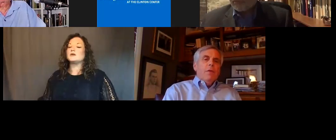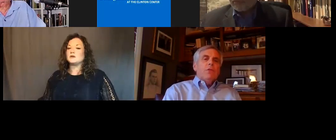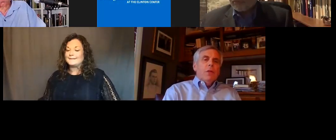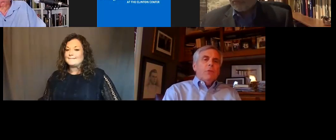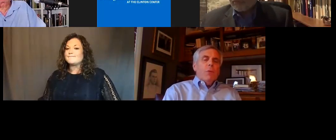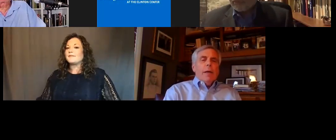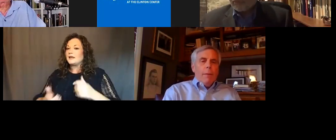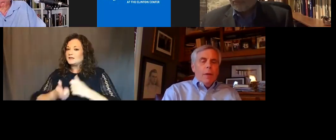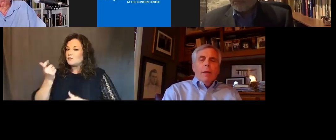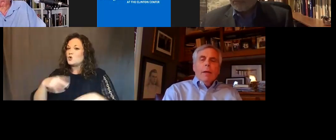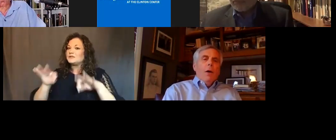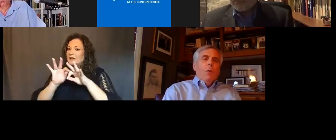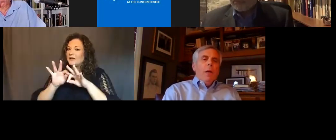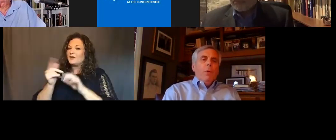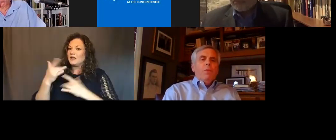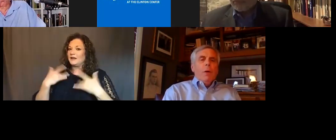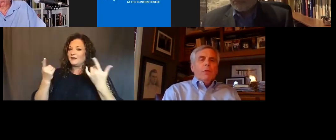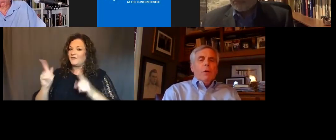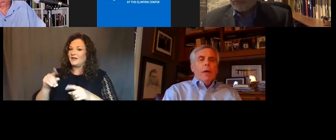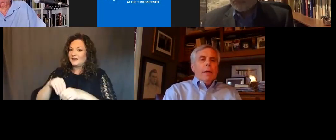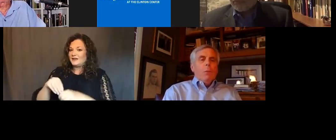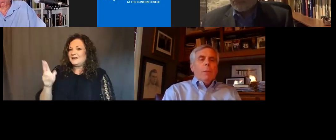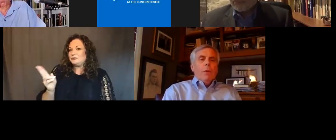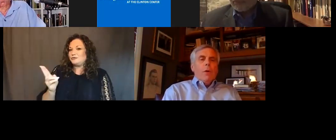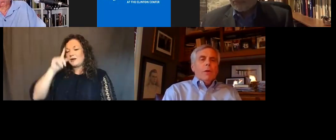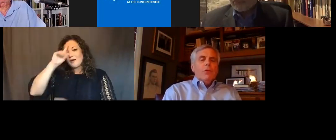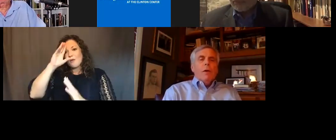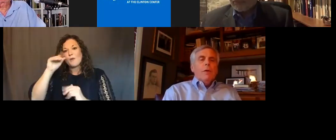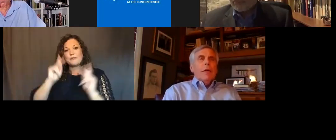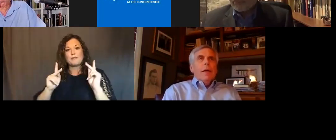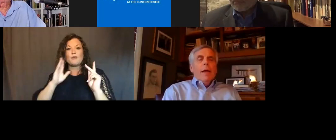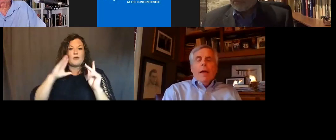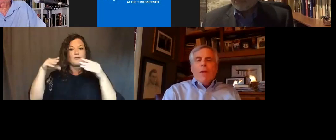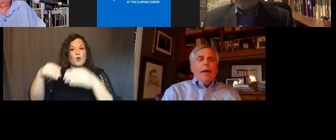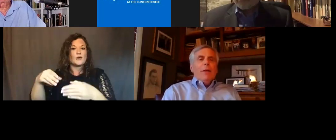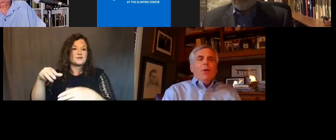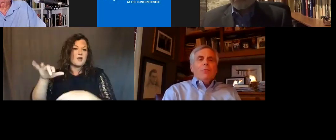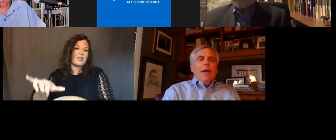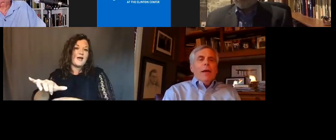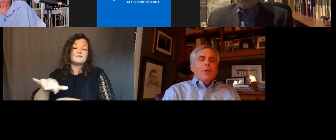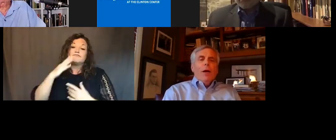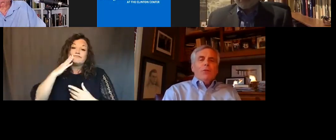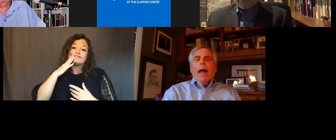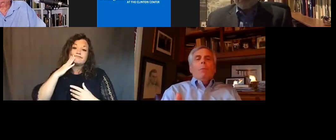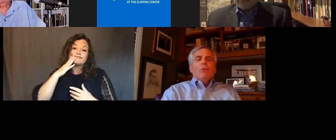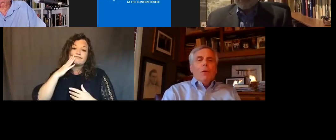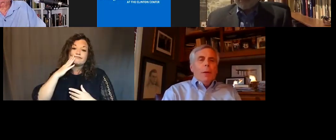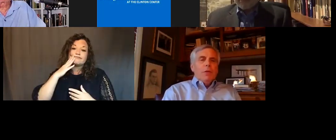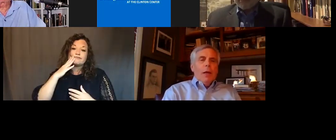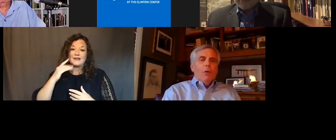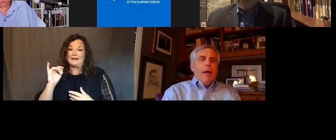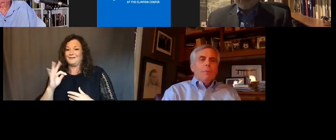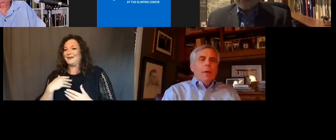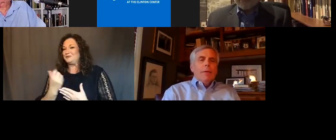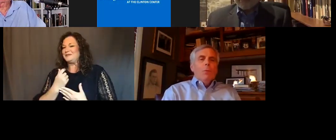significant events in history. And I hope people will focus on that. I know people in Arkansas. If I had a chance to ask a question, I almost